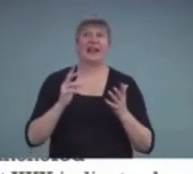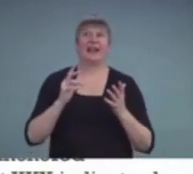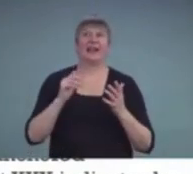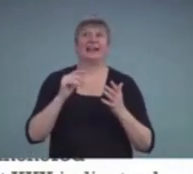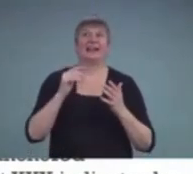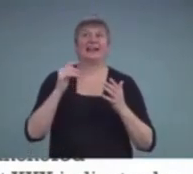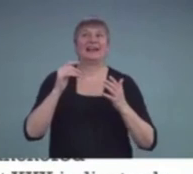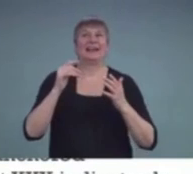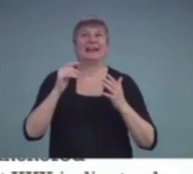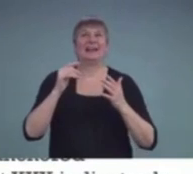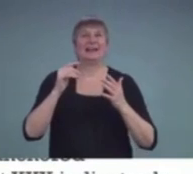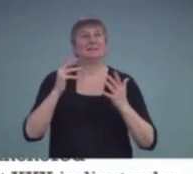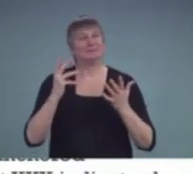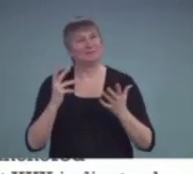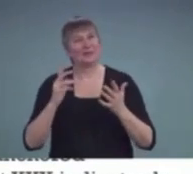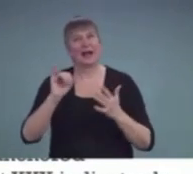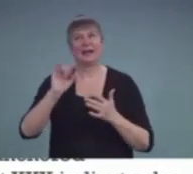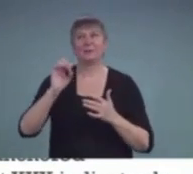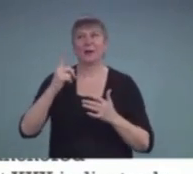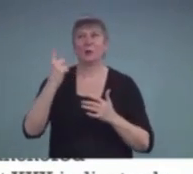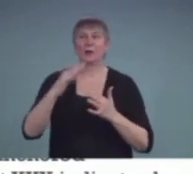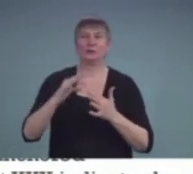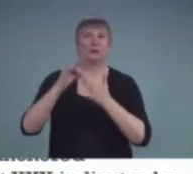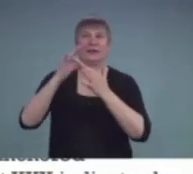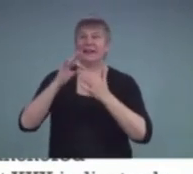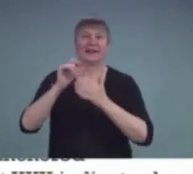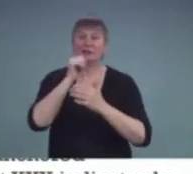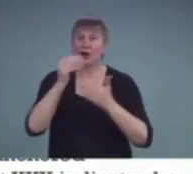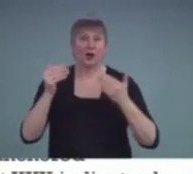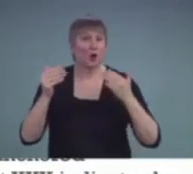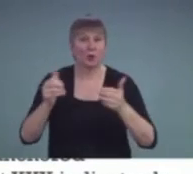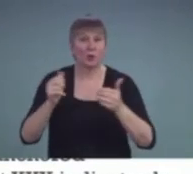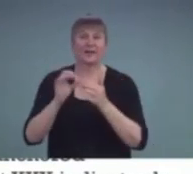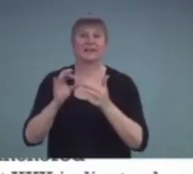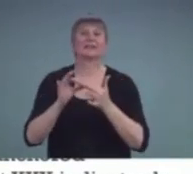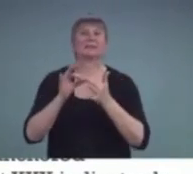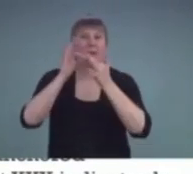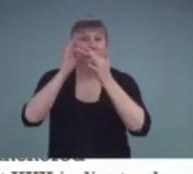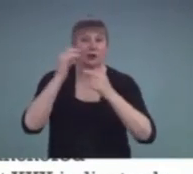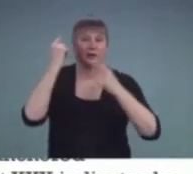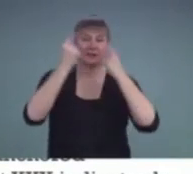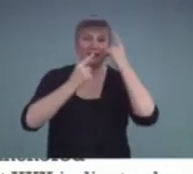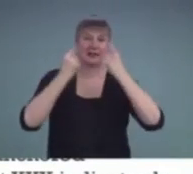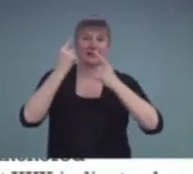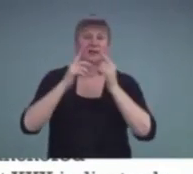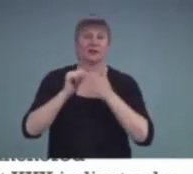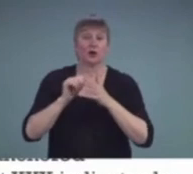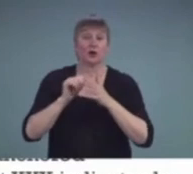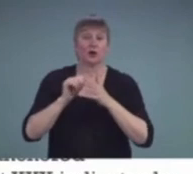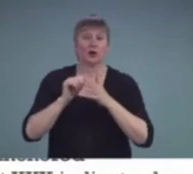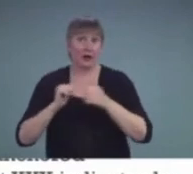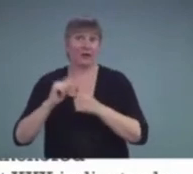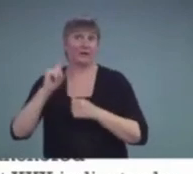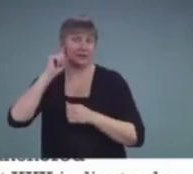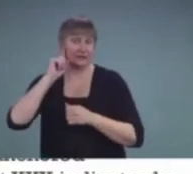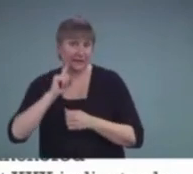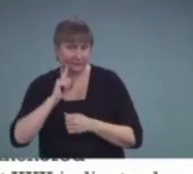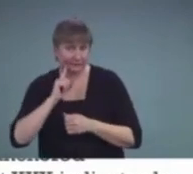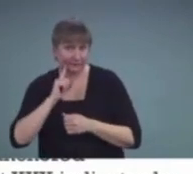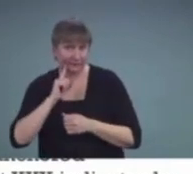part of our IEPs in the U.S. for children who have deafness, deaf or hard of hearing,